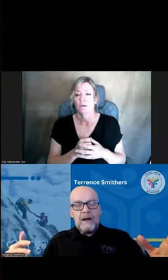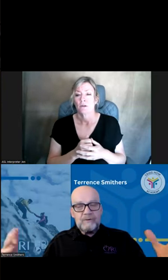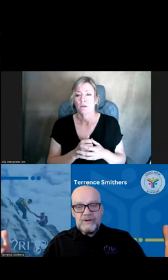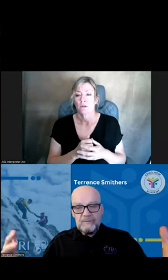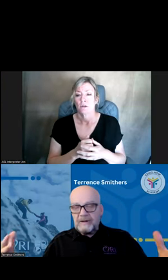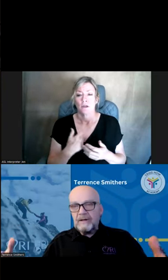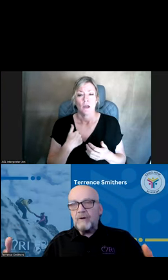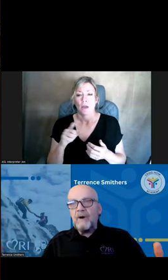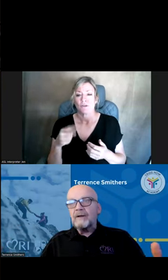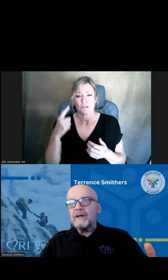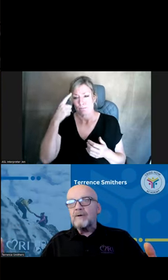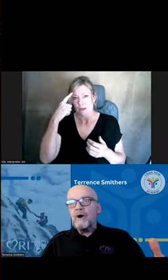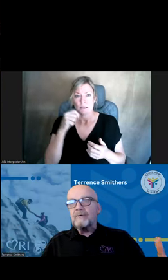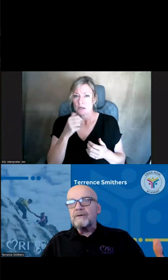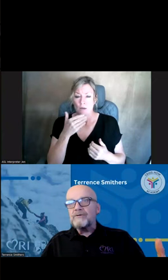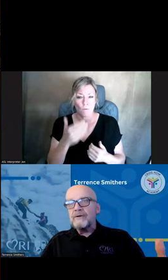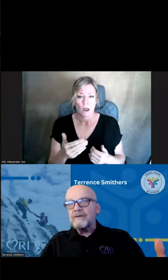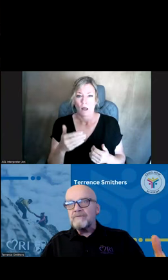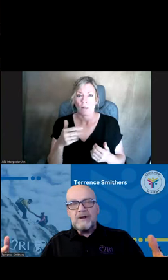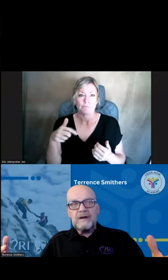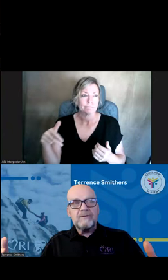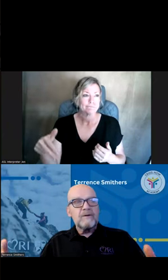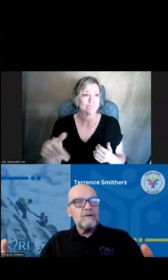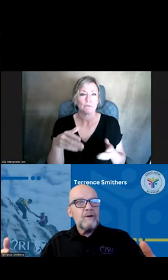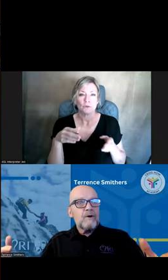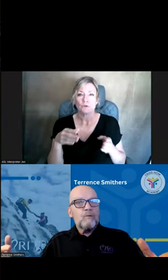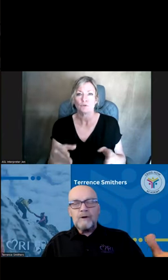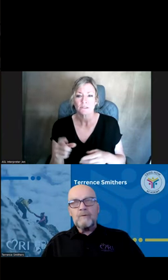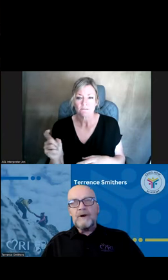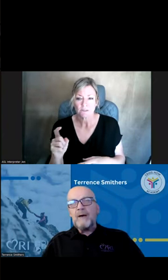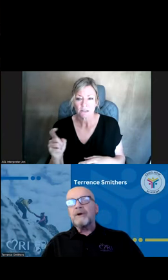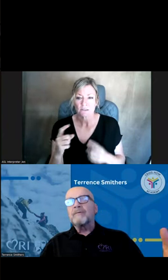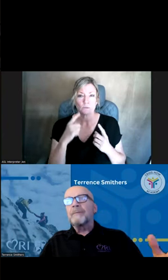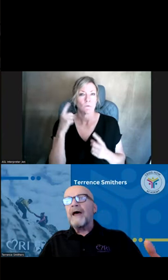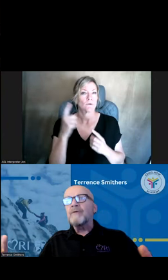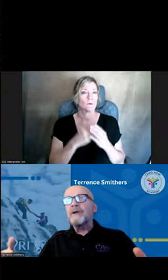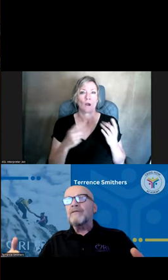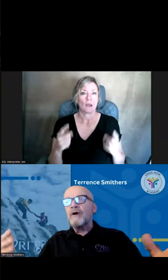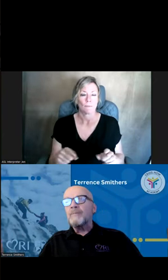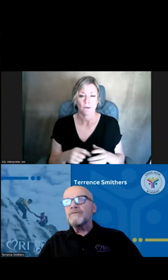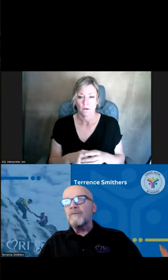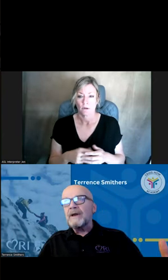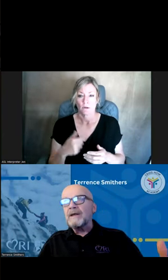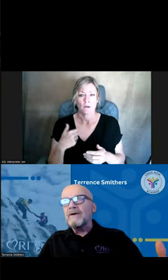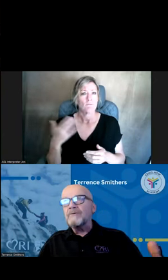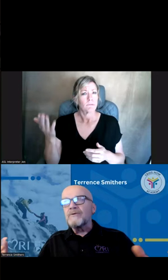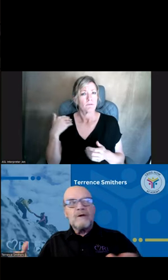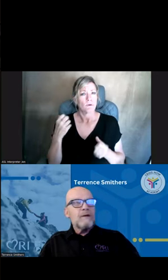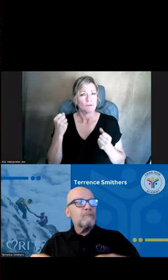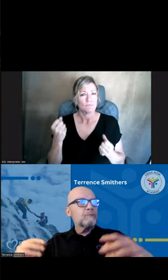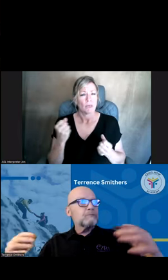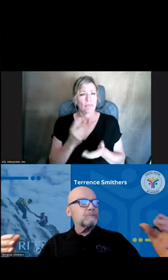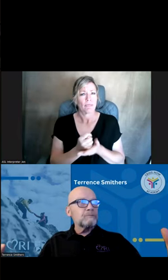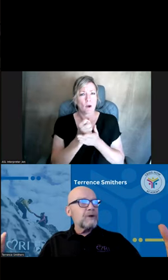I was just mentally unwell and wandering the streets of Phoenix, wondering what happened. I had been a therapist for many years.